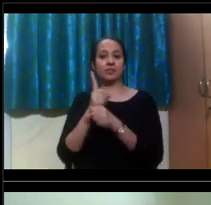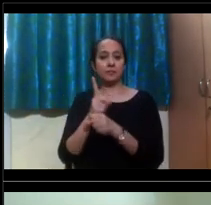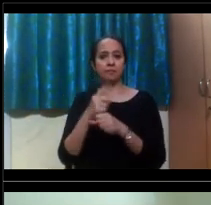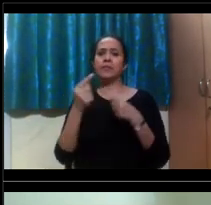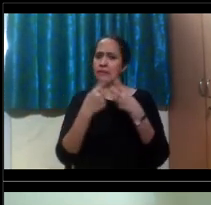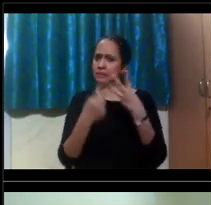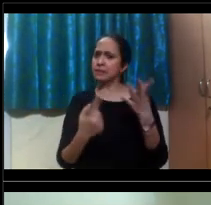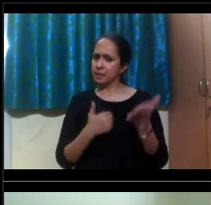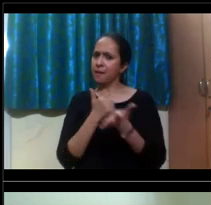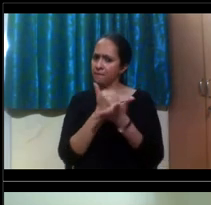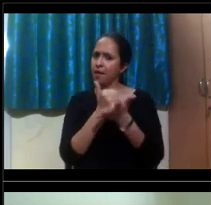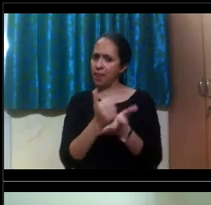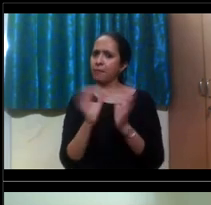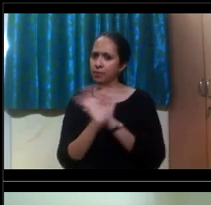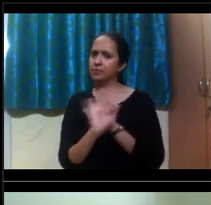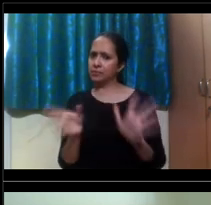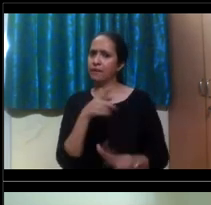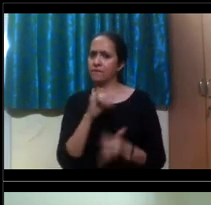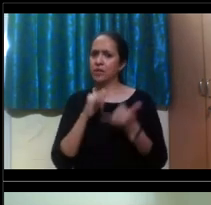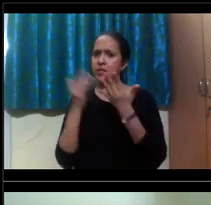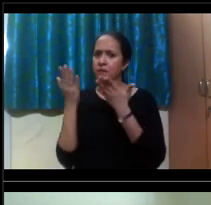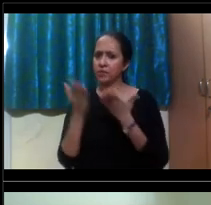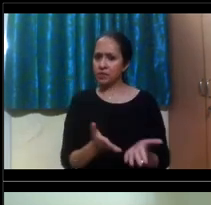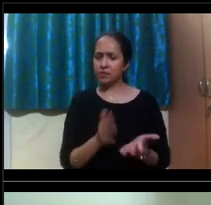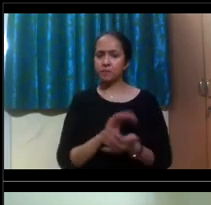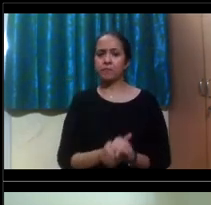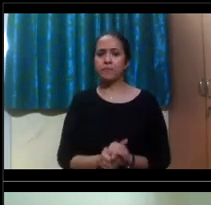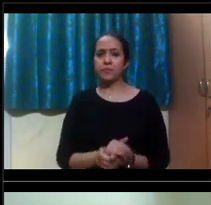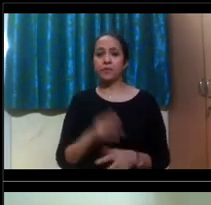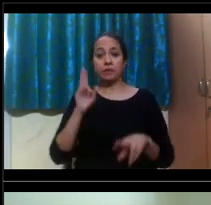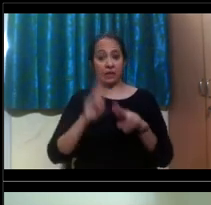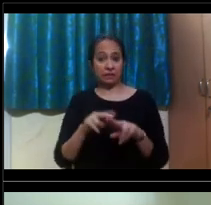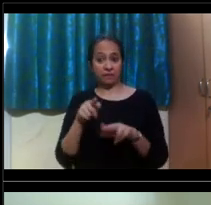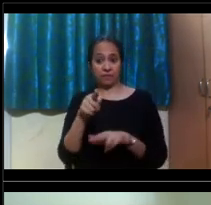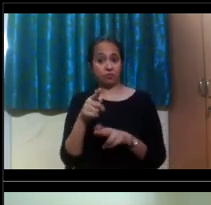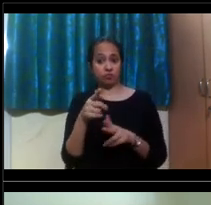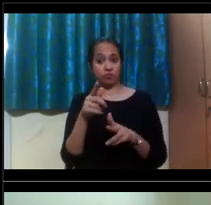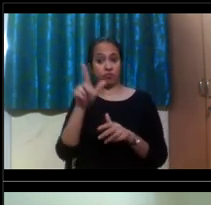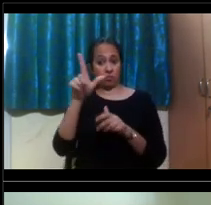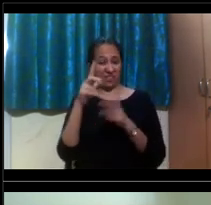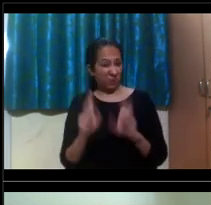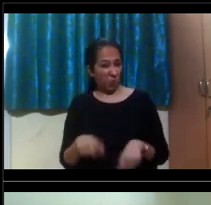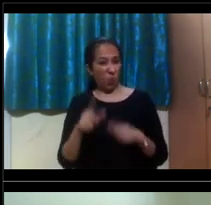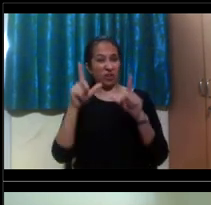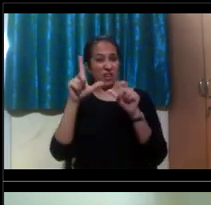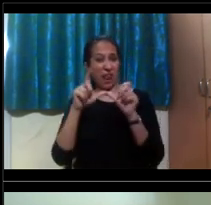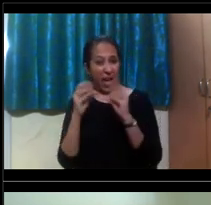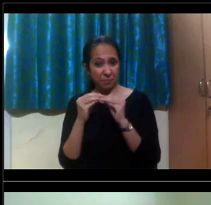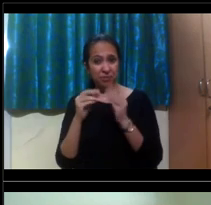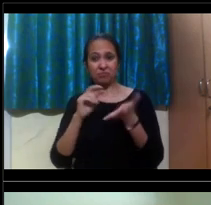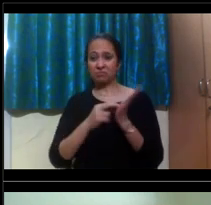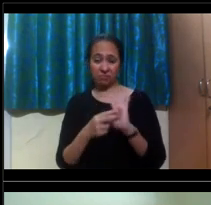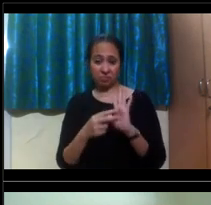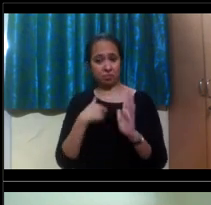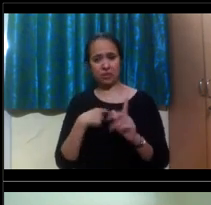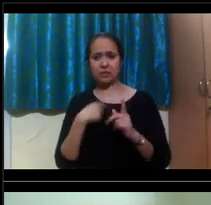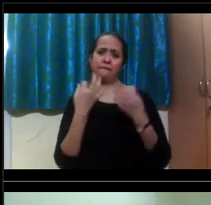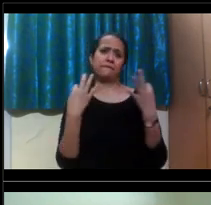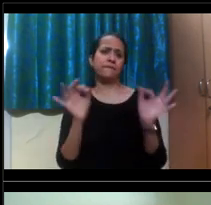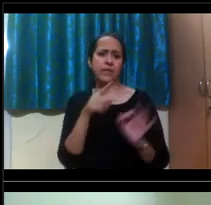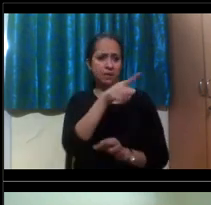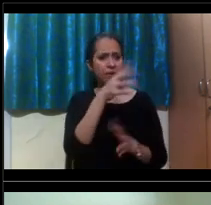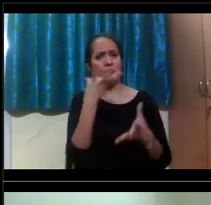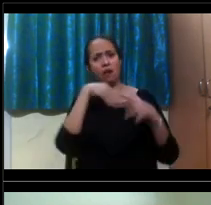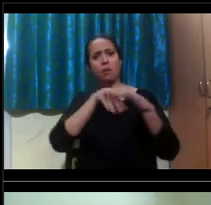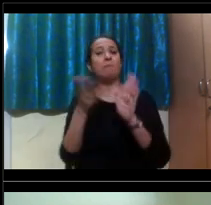of services too. And if it's a lab assistant, that's an accommodation that you don't have to worry about paying for. That's all part of the accommodation process here.